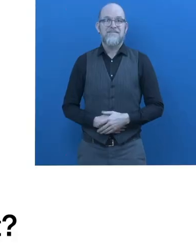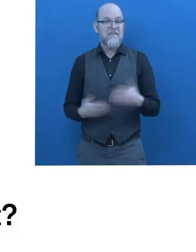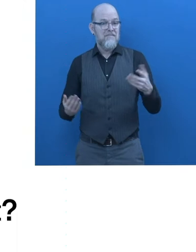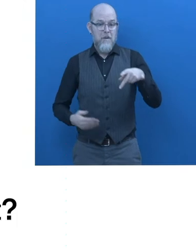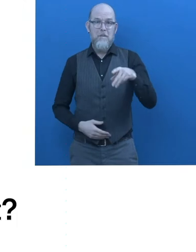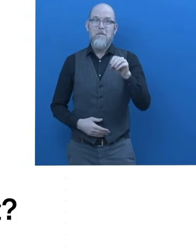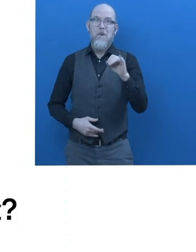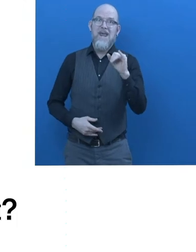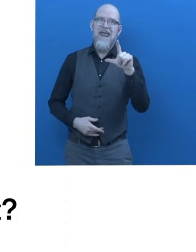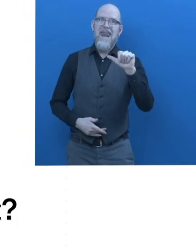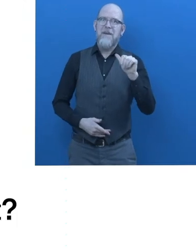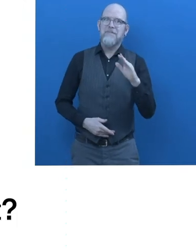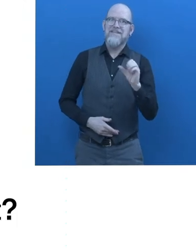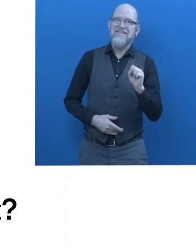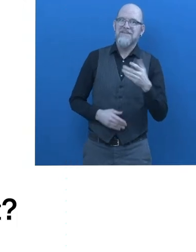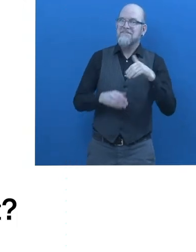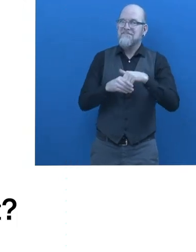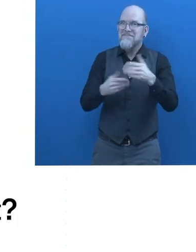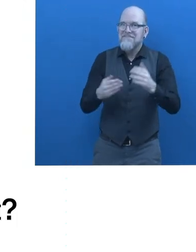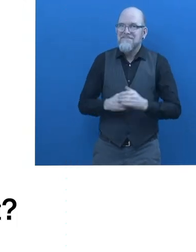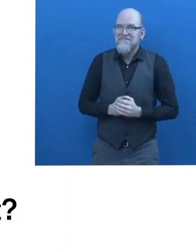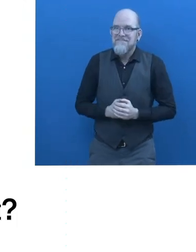What is Poilabs about?